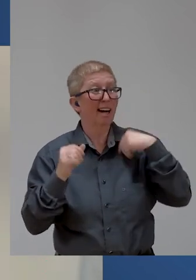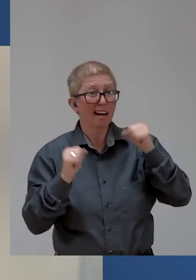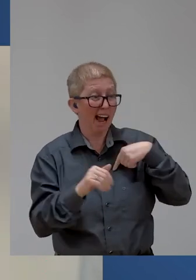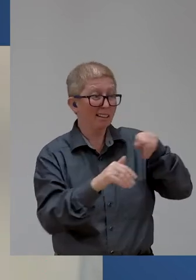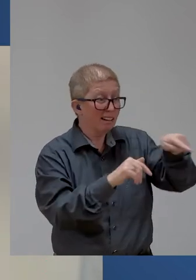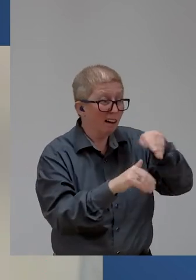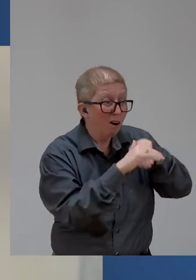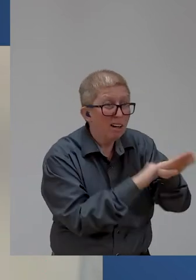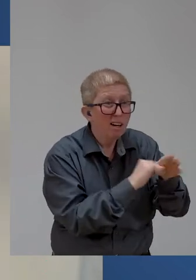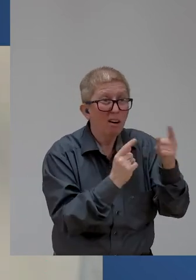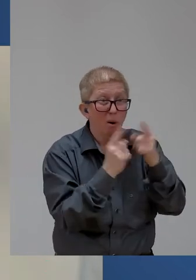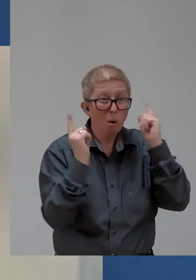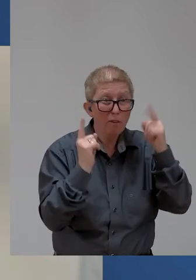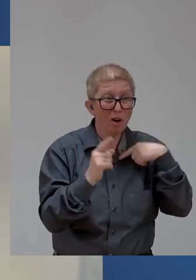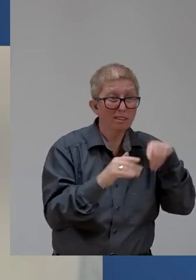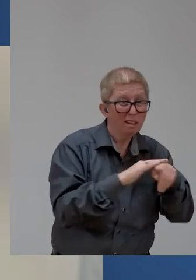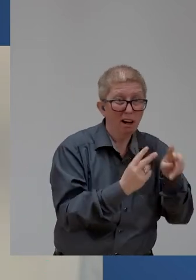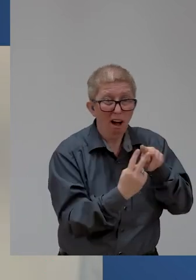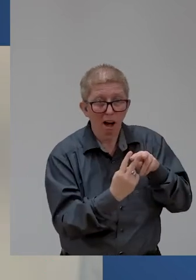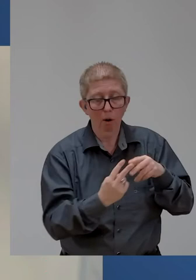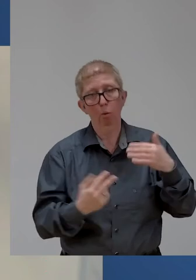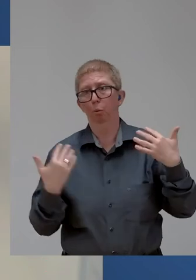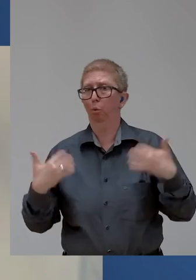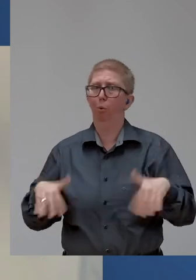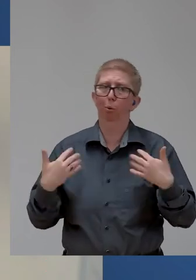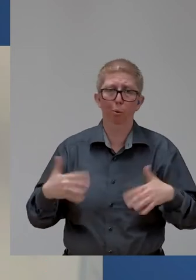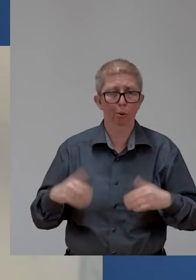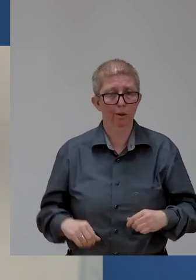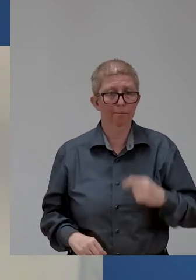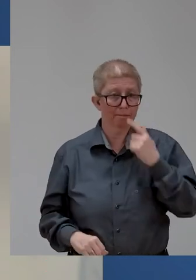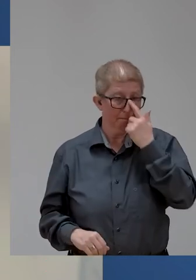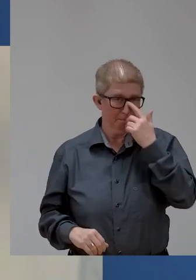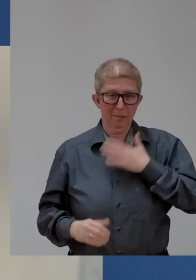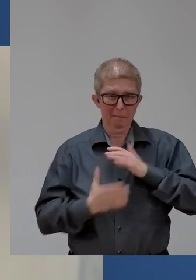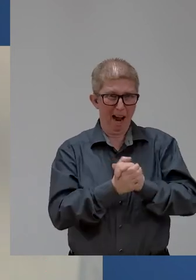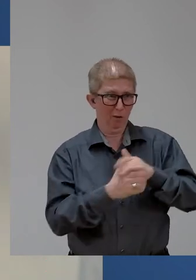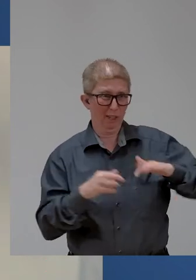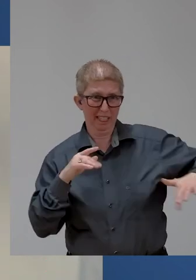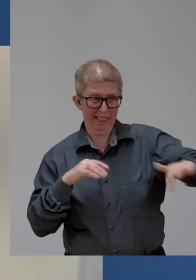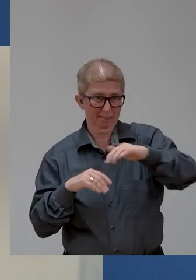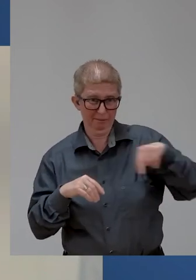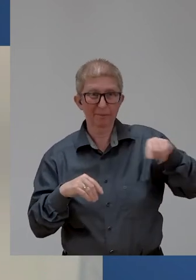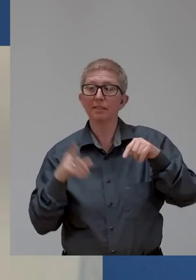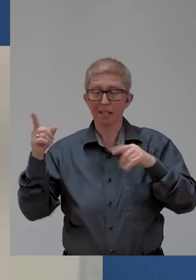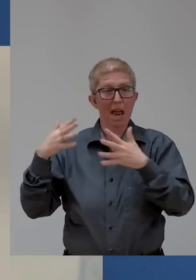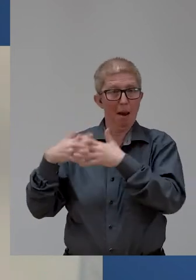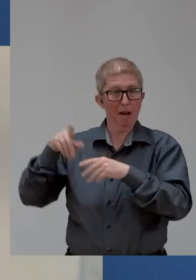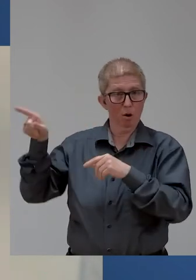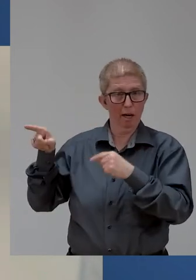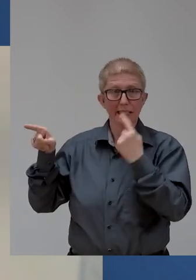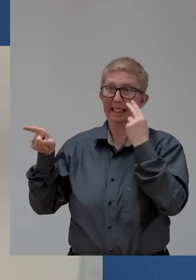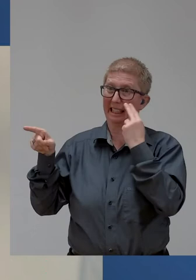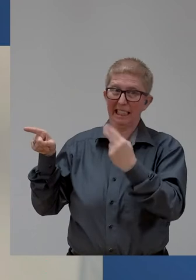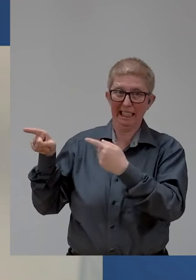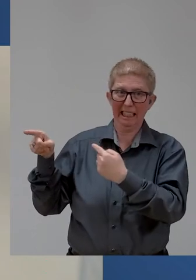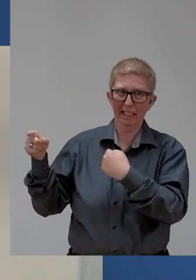play a factor in choosing higher education for many of my peers, even here in the United States. I grew up doing adaptive sports, including